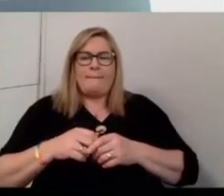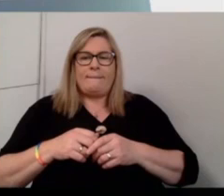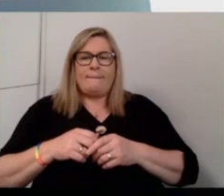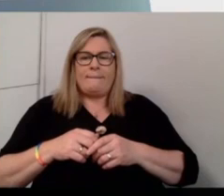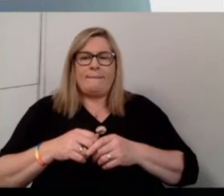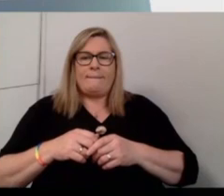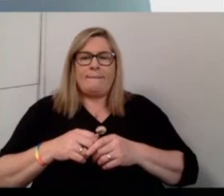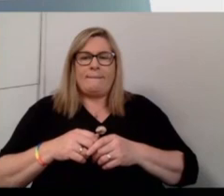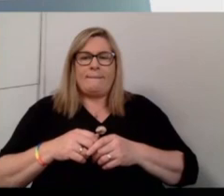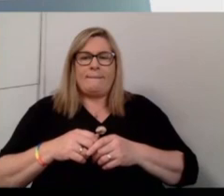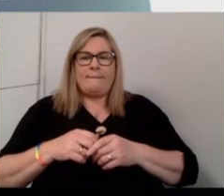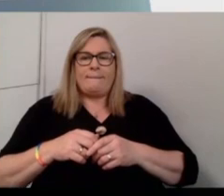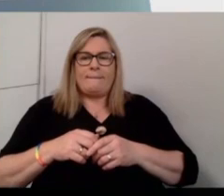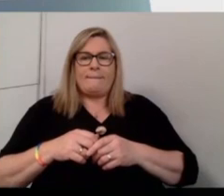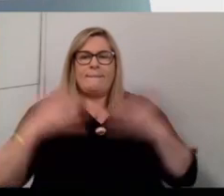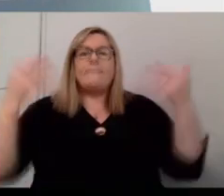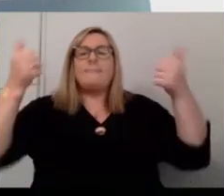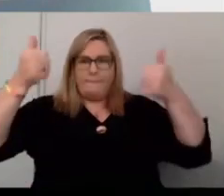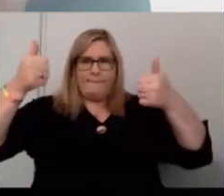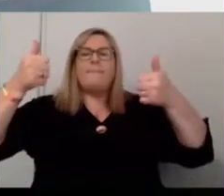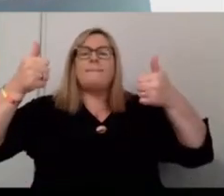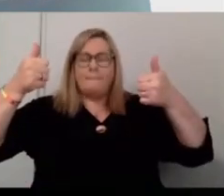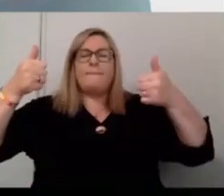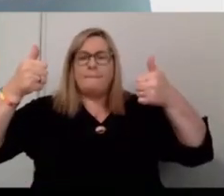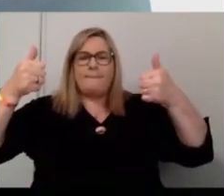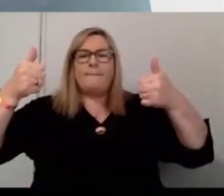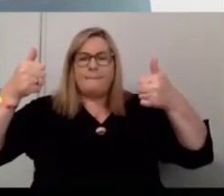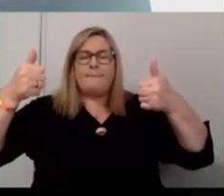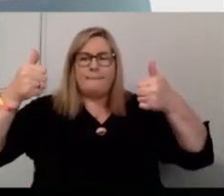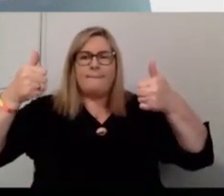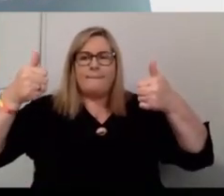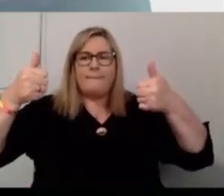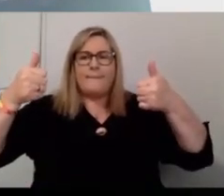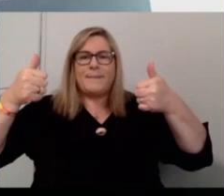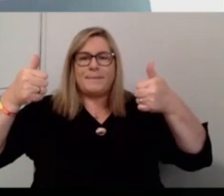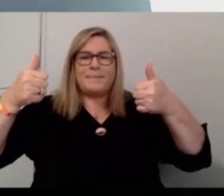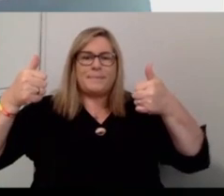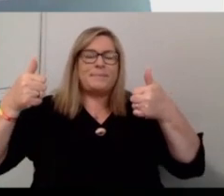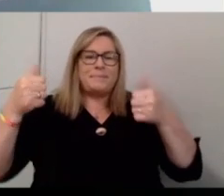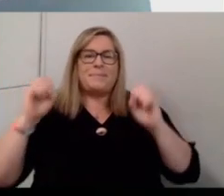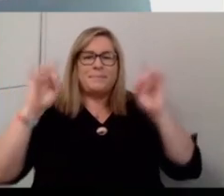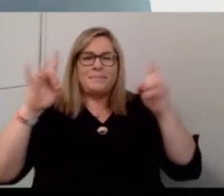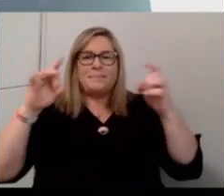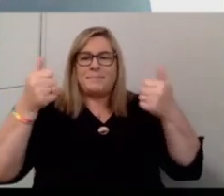Are we good? I'm not unmuted. There we go. Yeah, perfect. Okay,